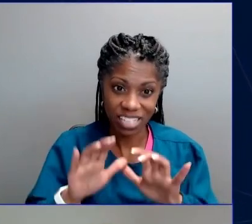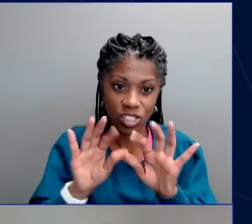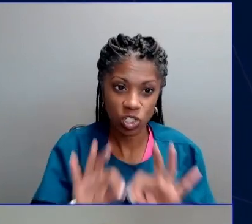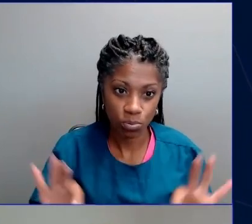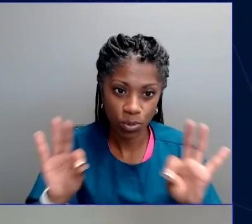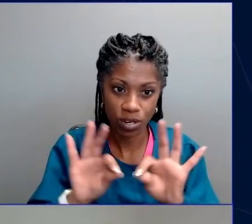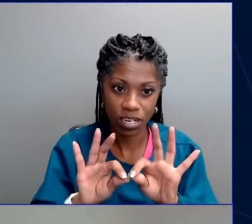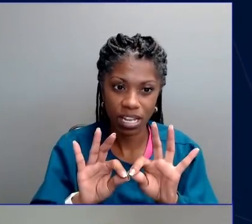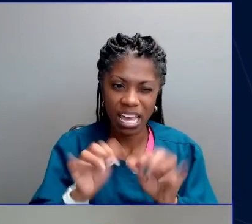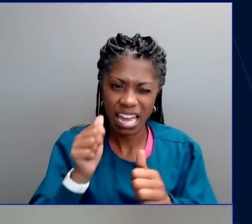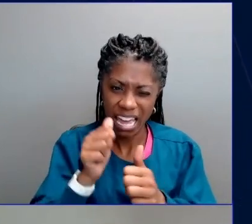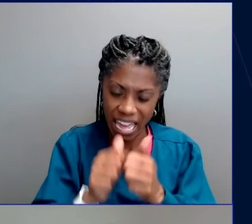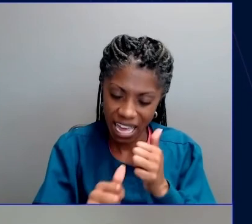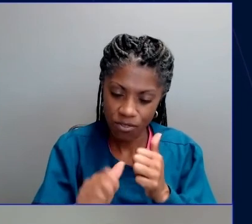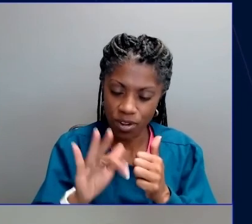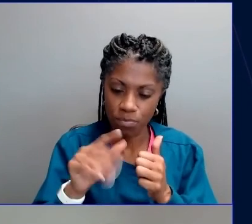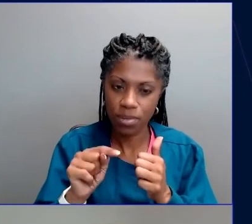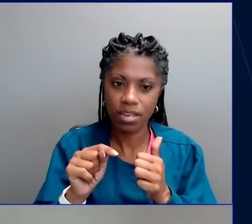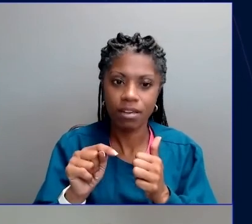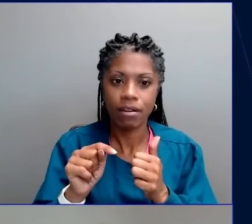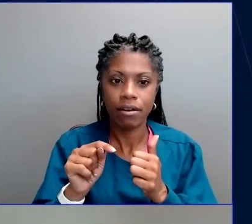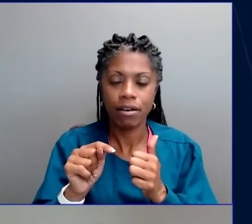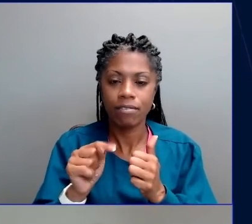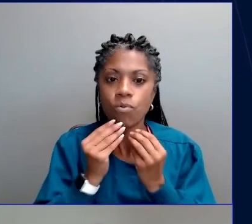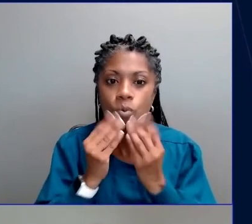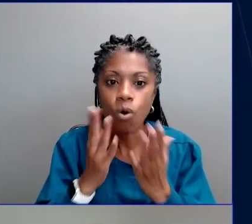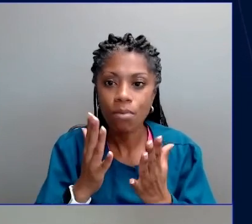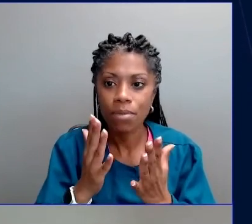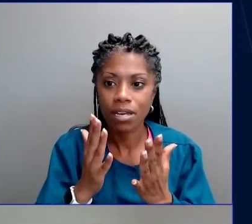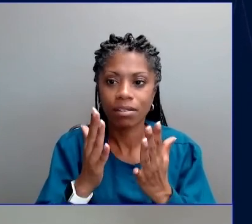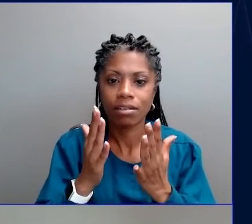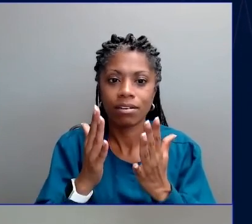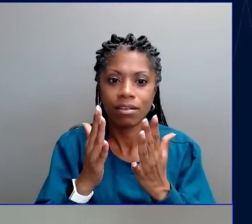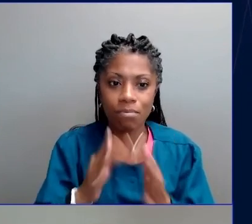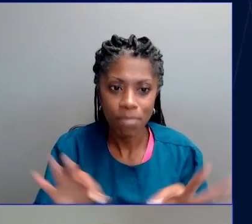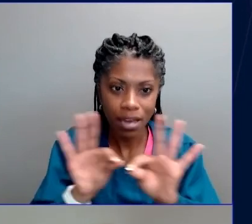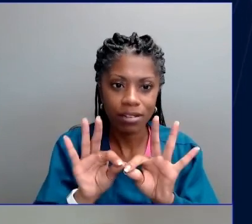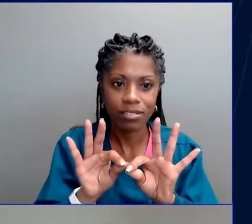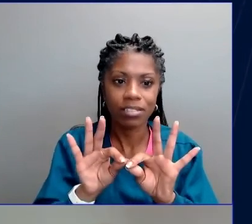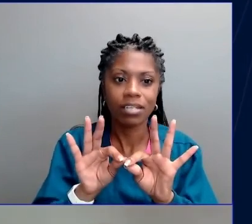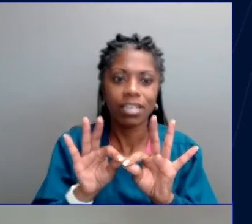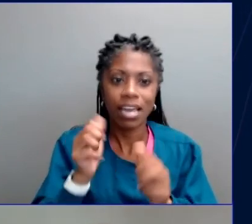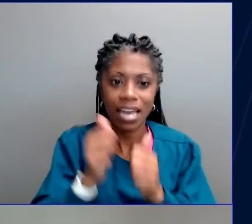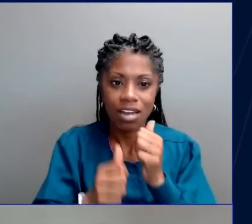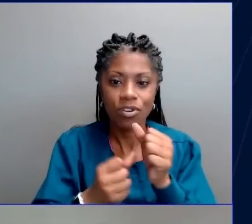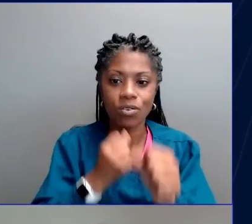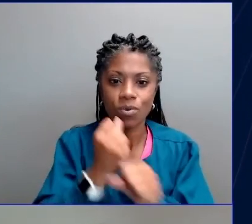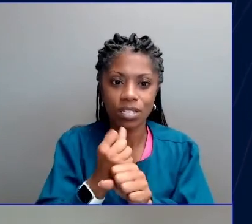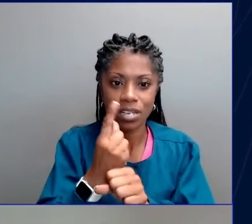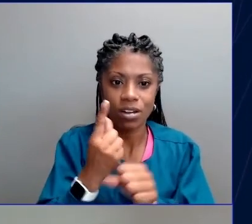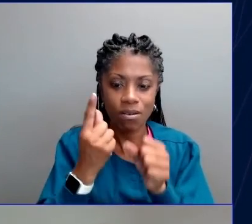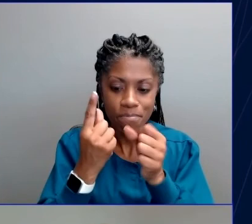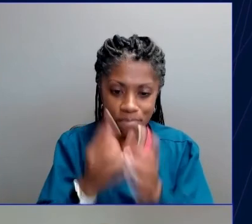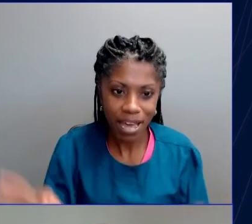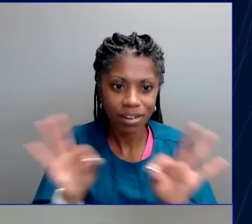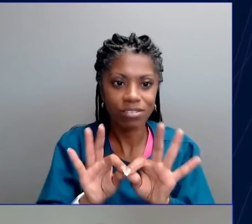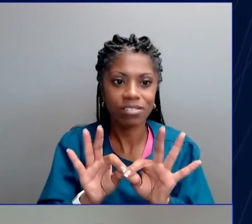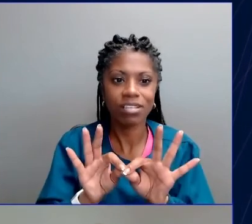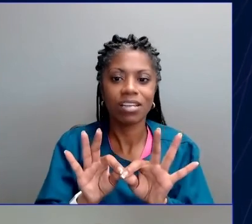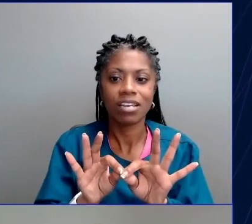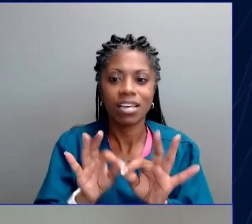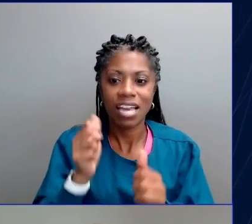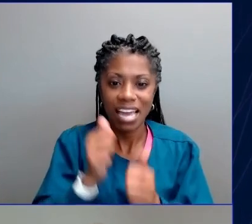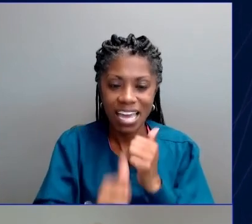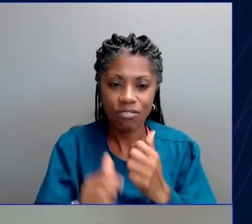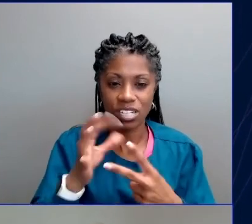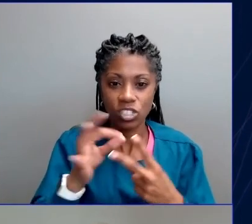warming matters. Every choice matters. And every year matters. Everything we do matters. Isn't it